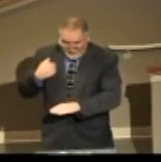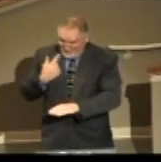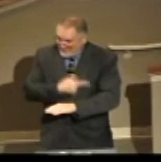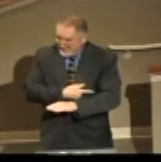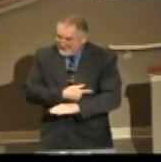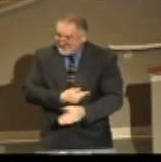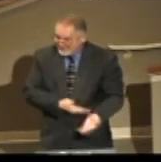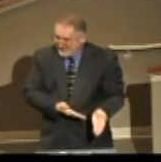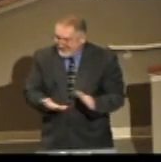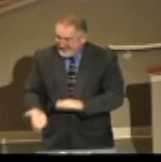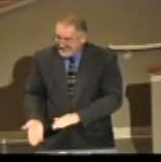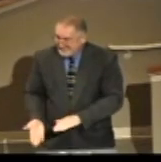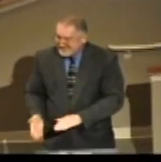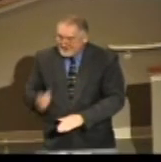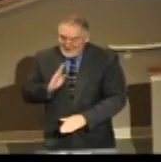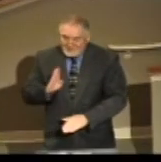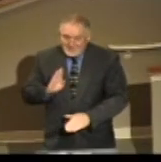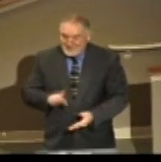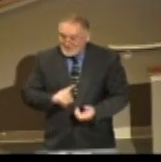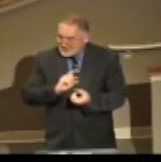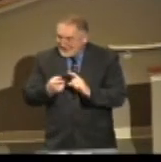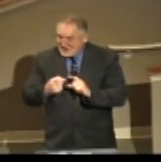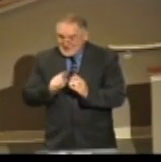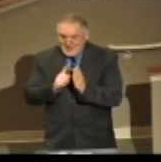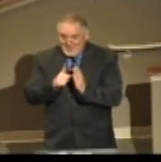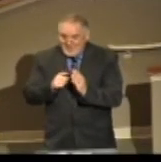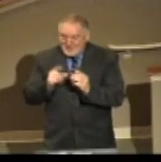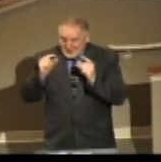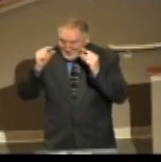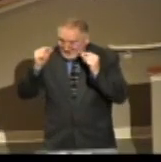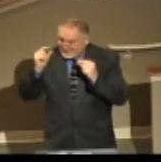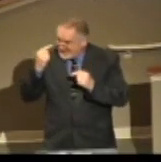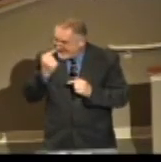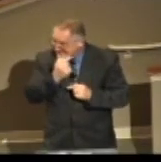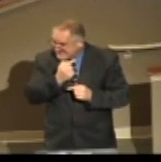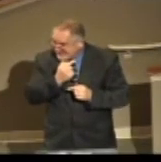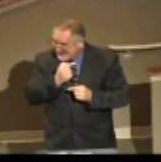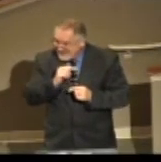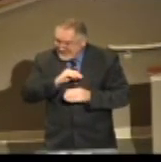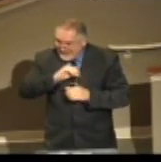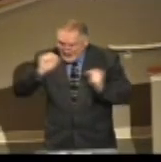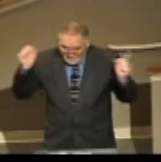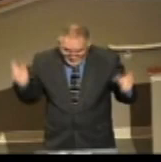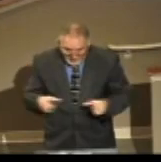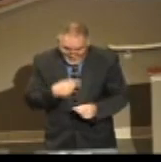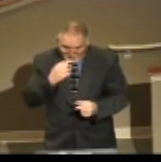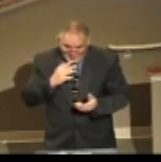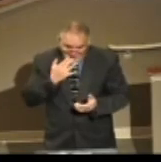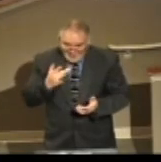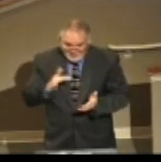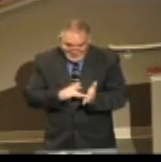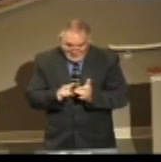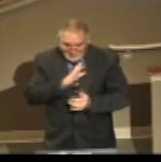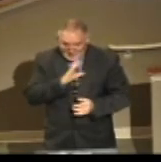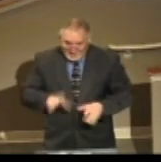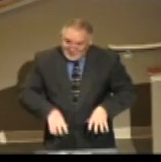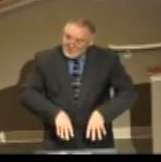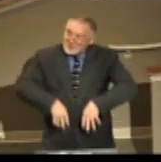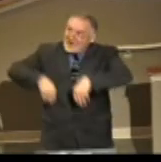twinkling of an eye. And all that have tasted Jesus Christ are going to rise and go be with him.